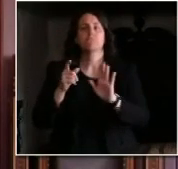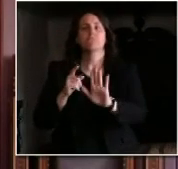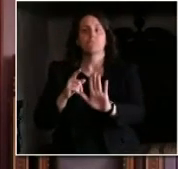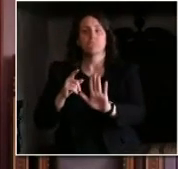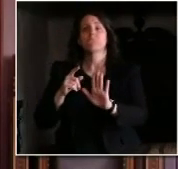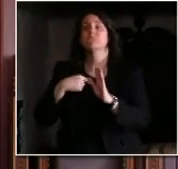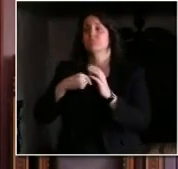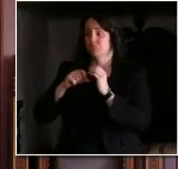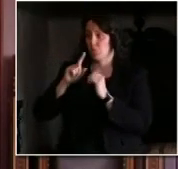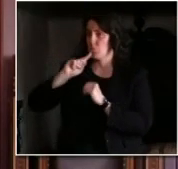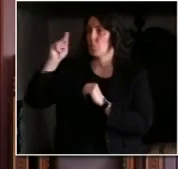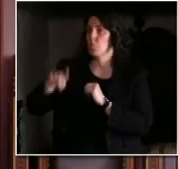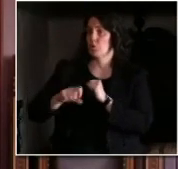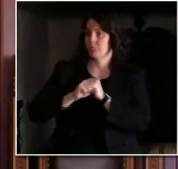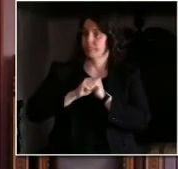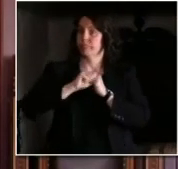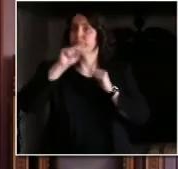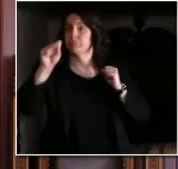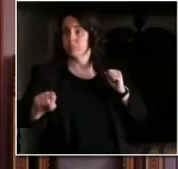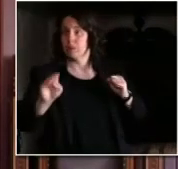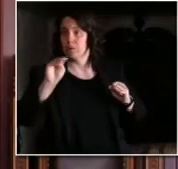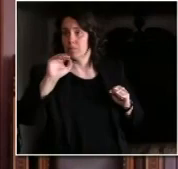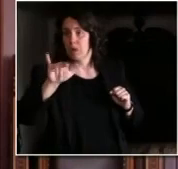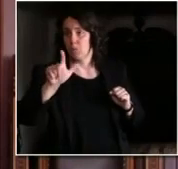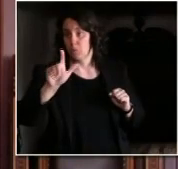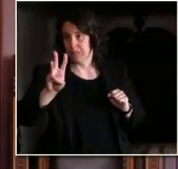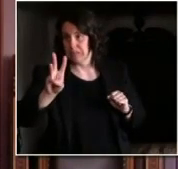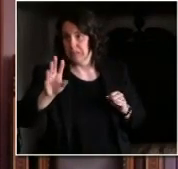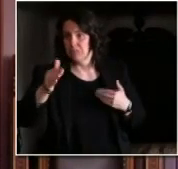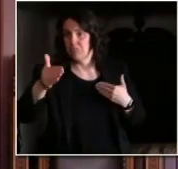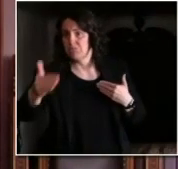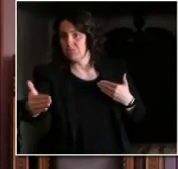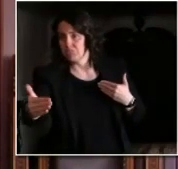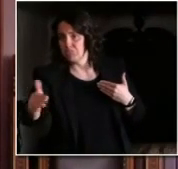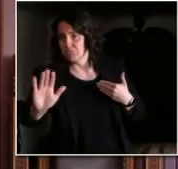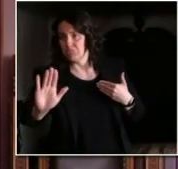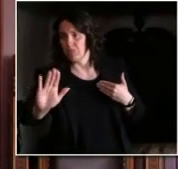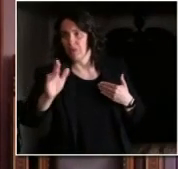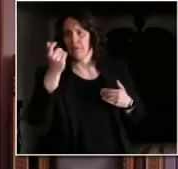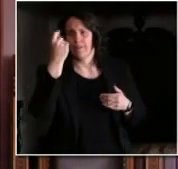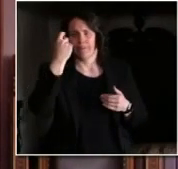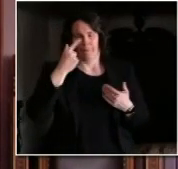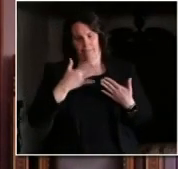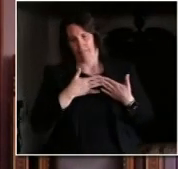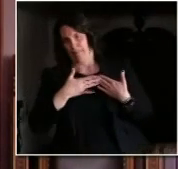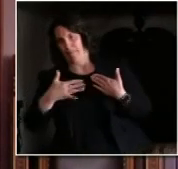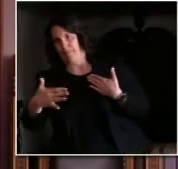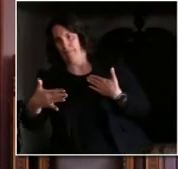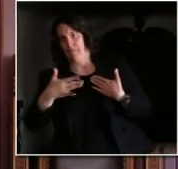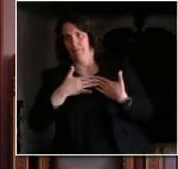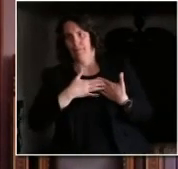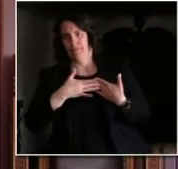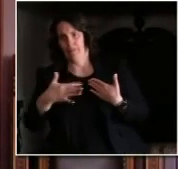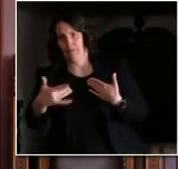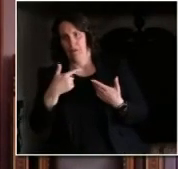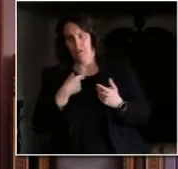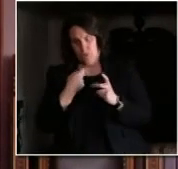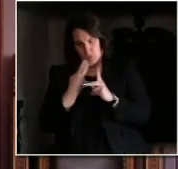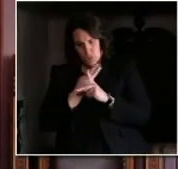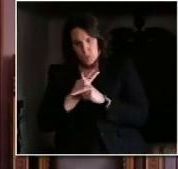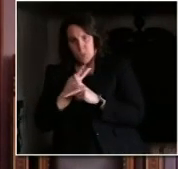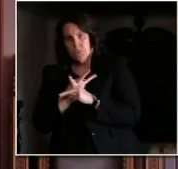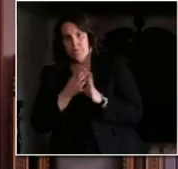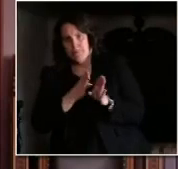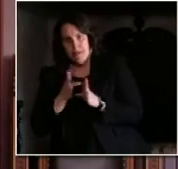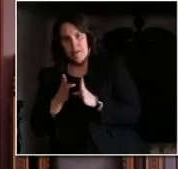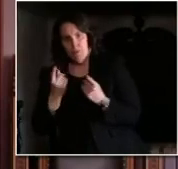conditions that are really important that we don't sit here next year at this time talking about this is making sure that